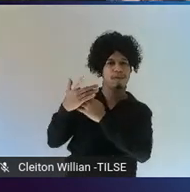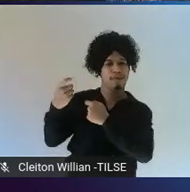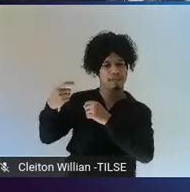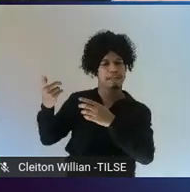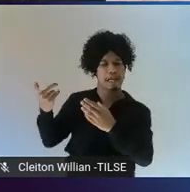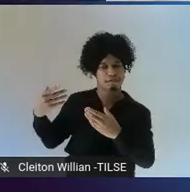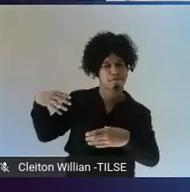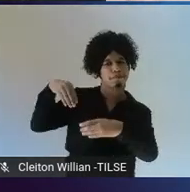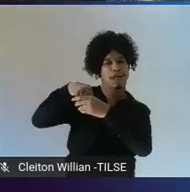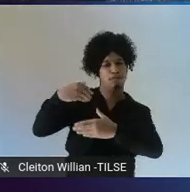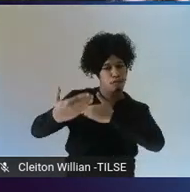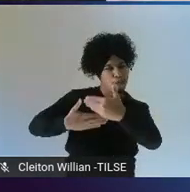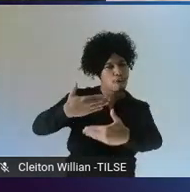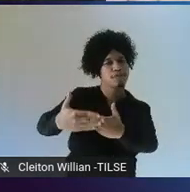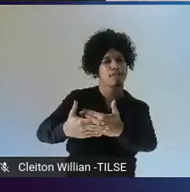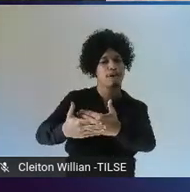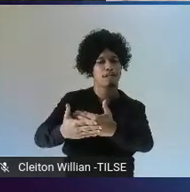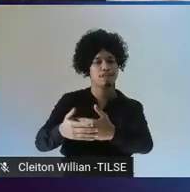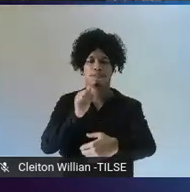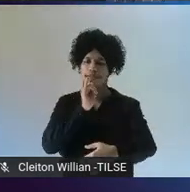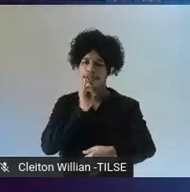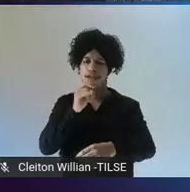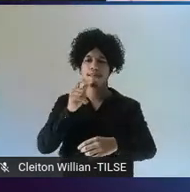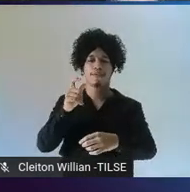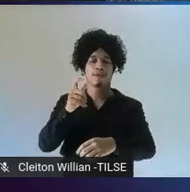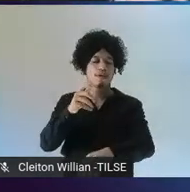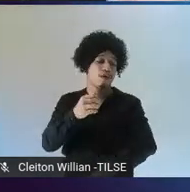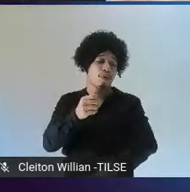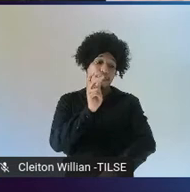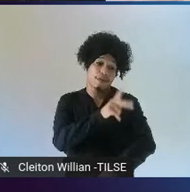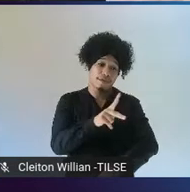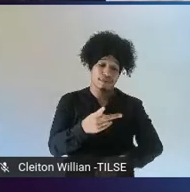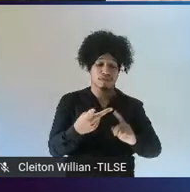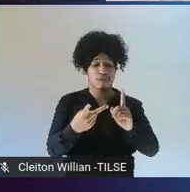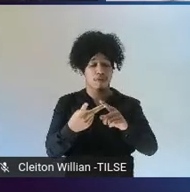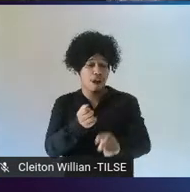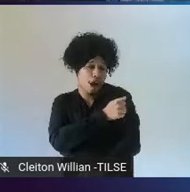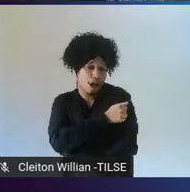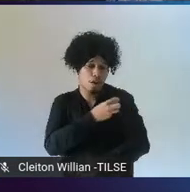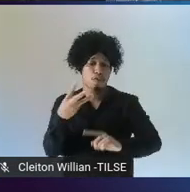That would be students, professors, the community of the area.